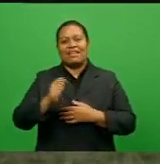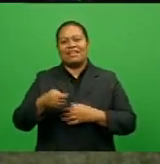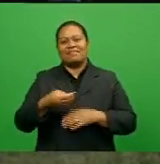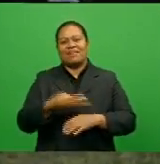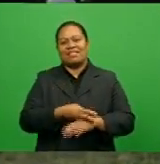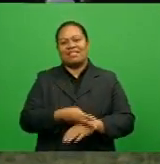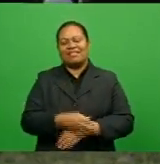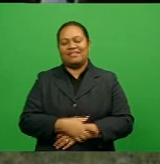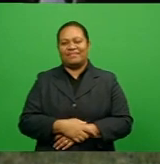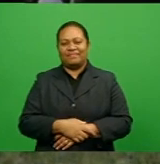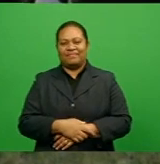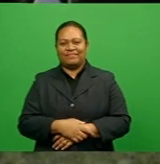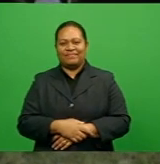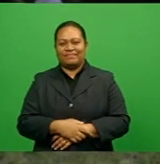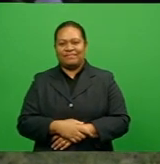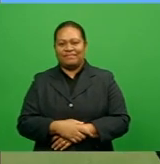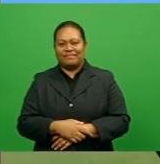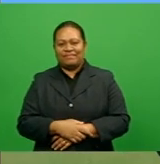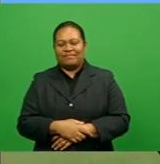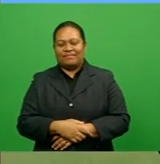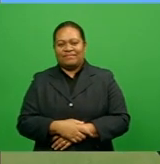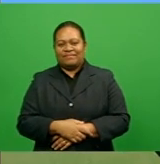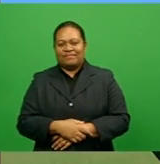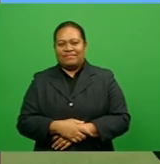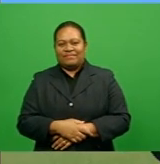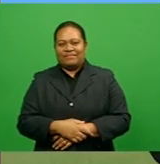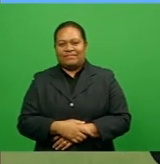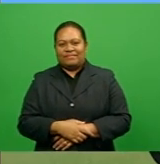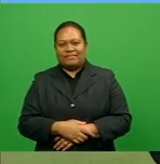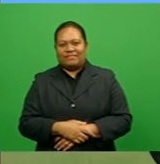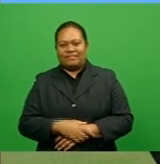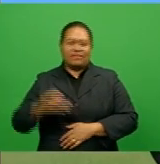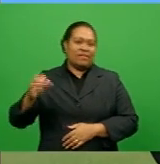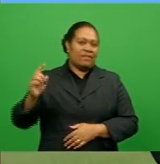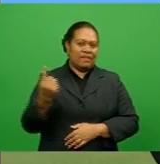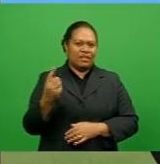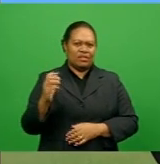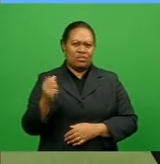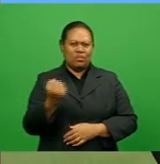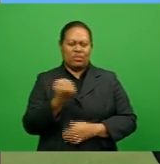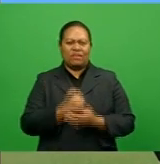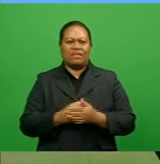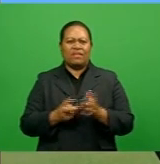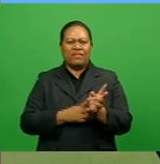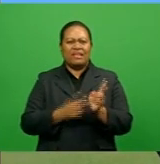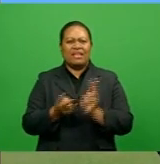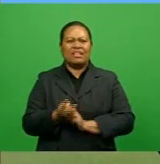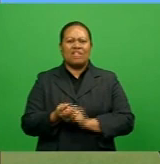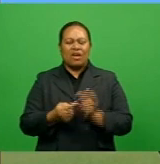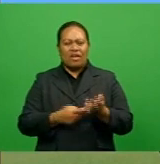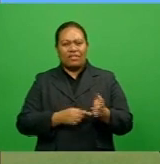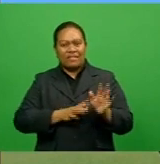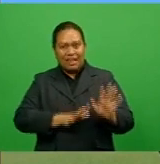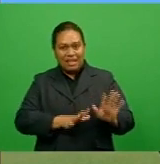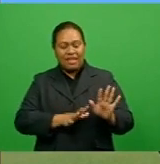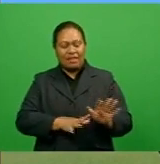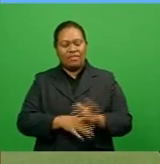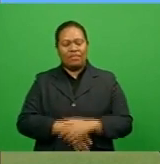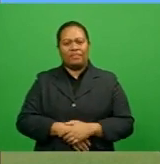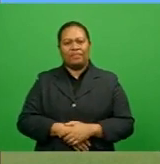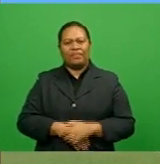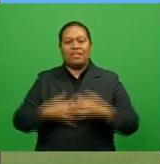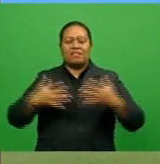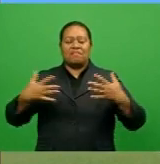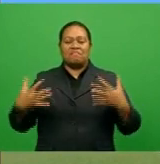Filipe Naikaso, FBC Sports. Being the first football player from the village of Dautata Mbautai Levu comes with